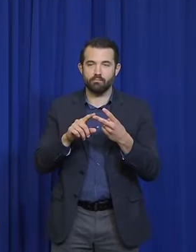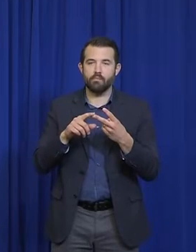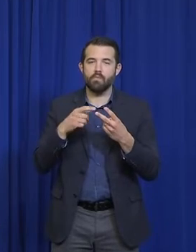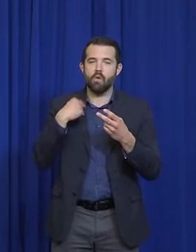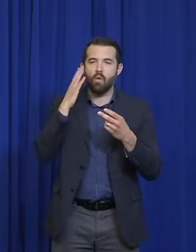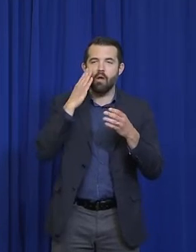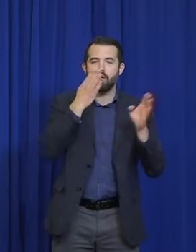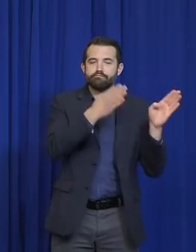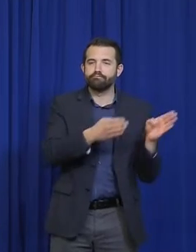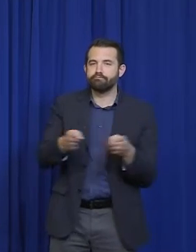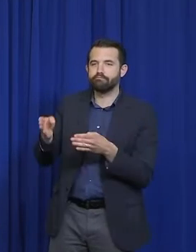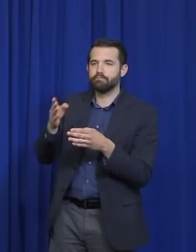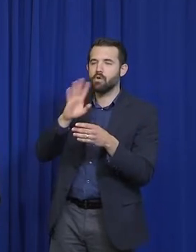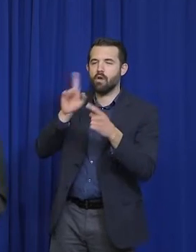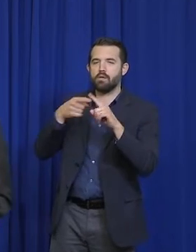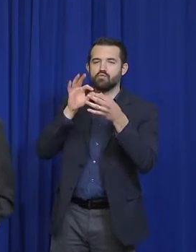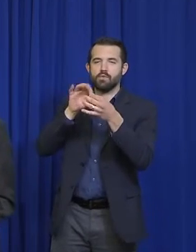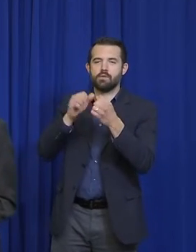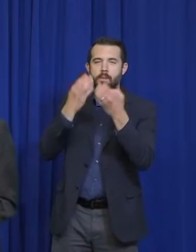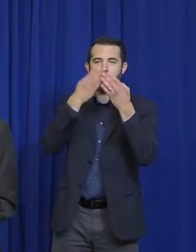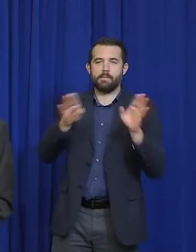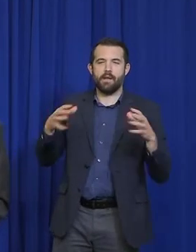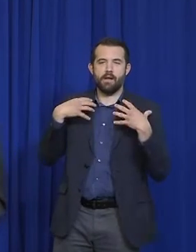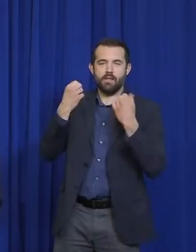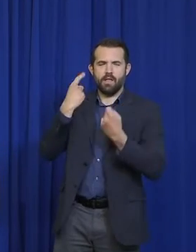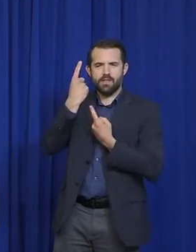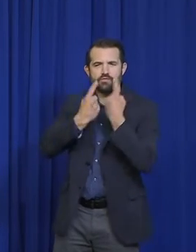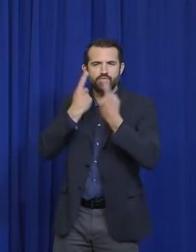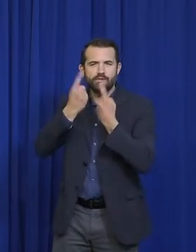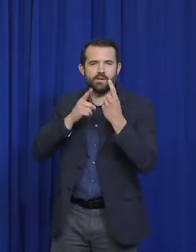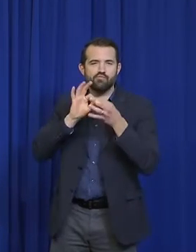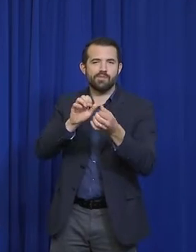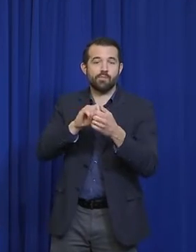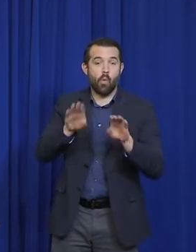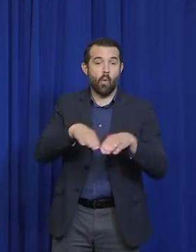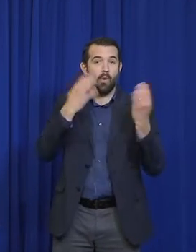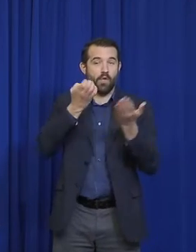considerations that we have for reopening and then turn things over to Governor Mills.